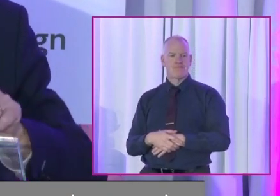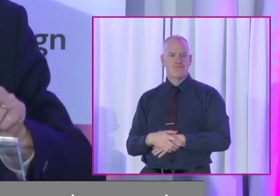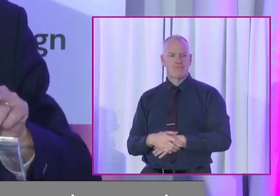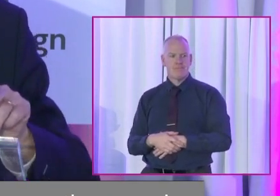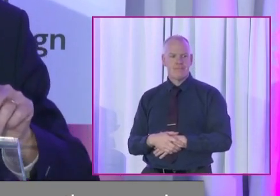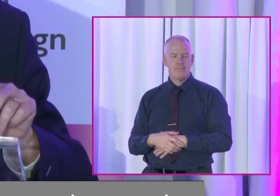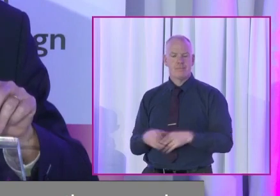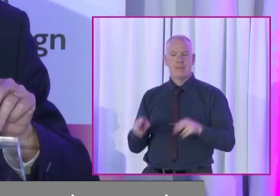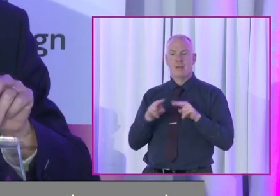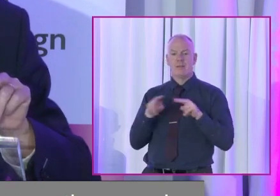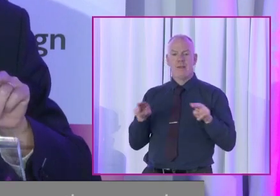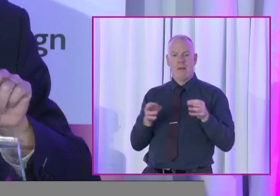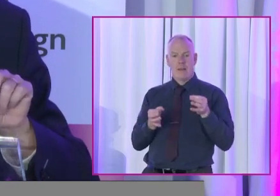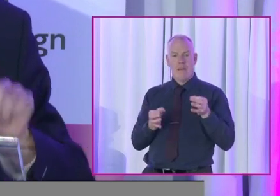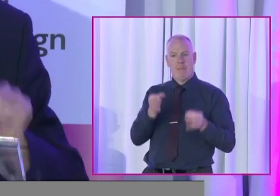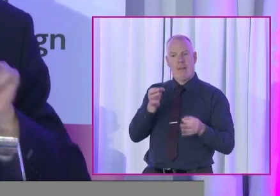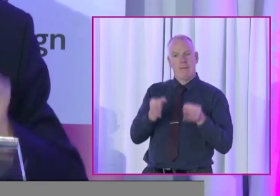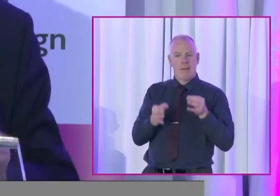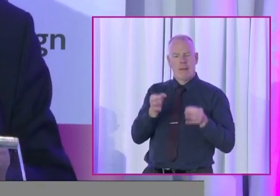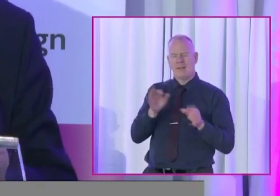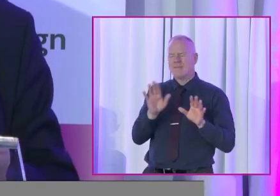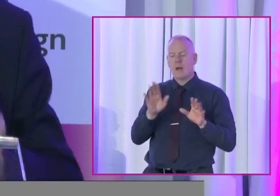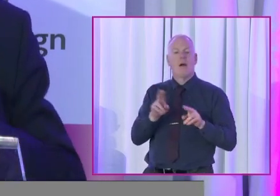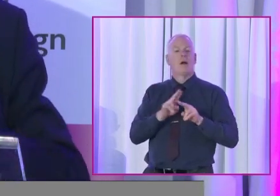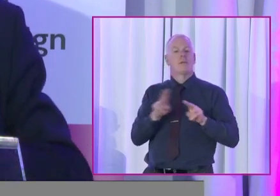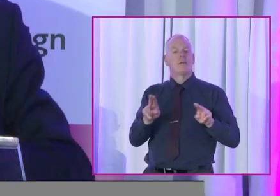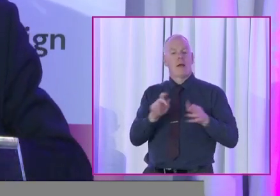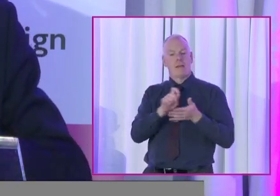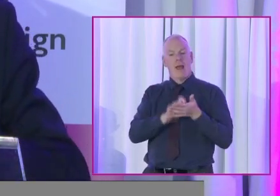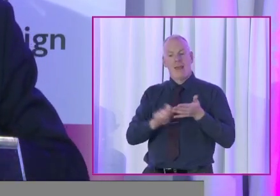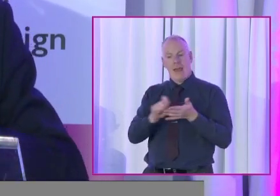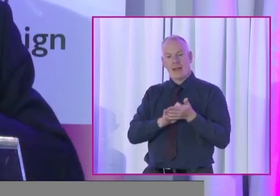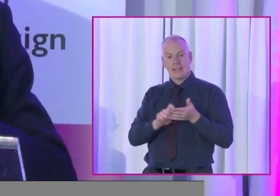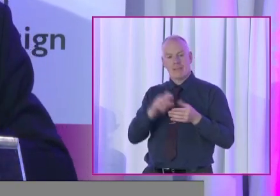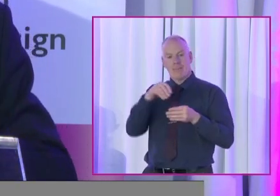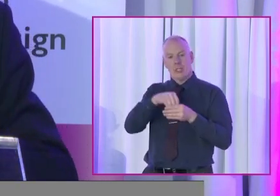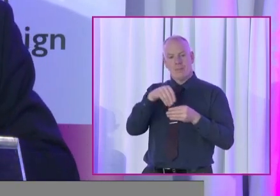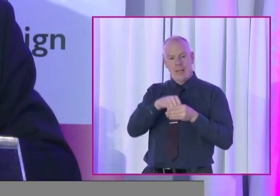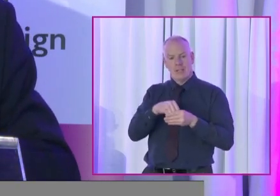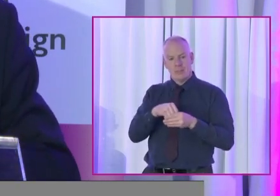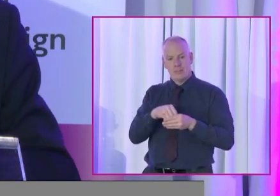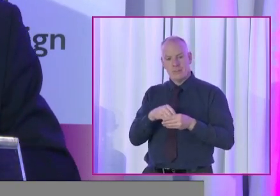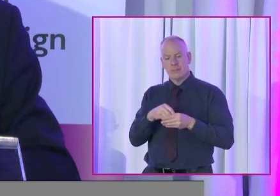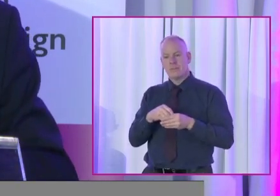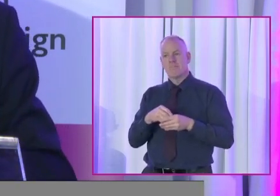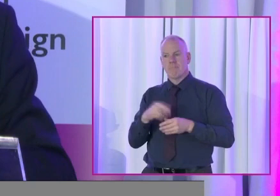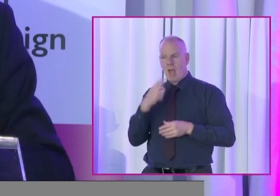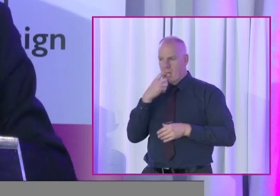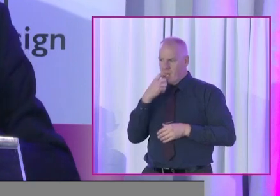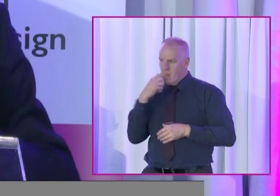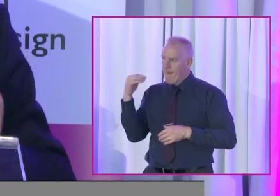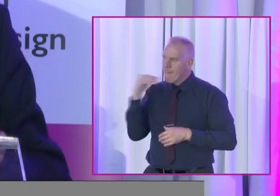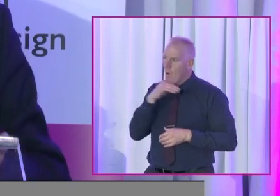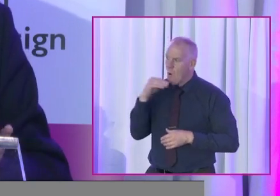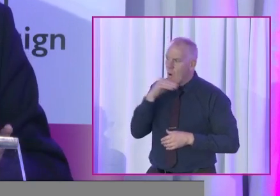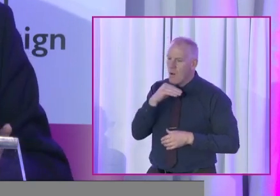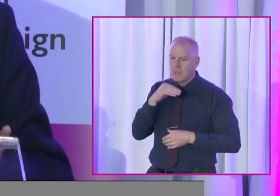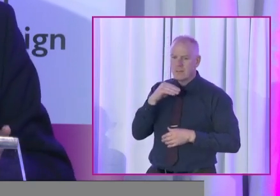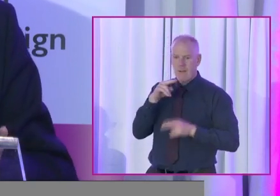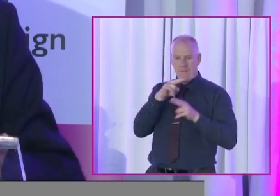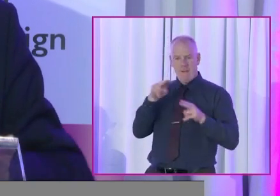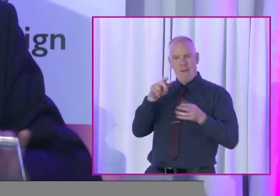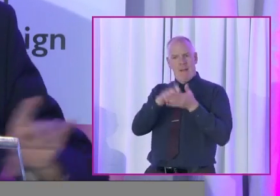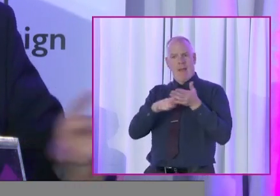Non-political, non-elected participation is another really important area.